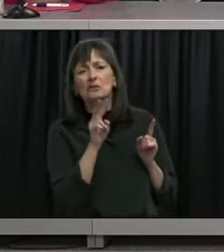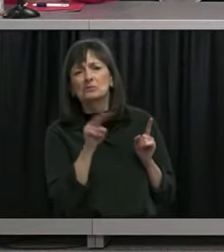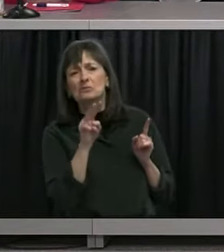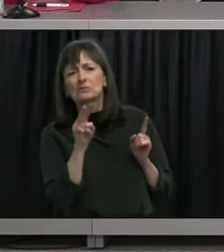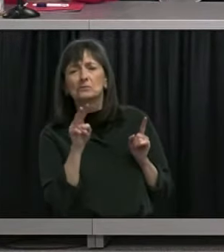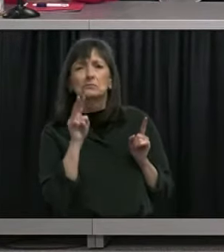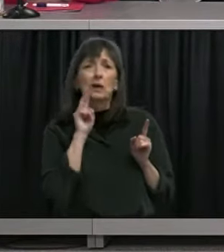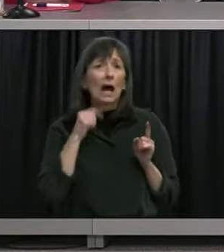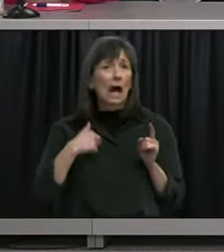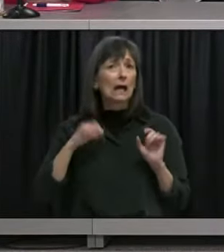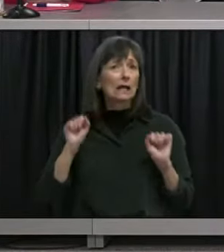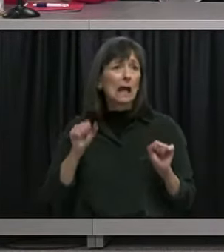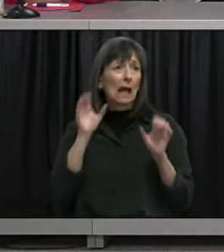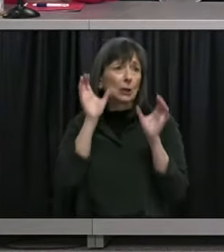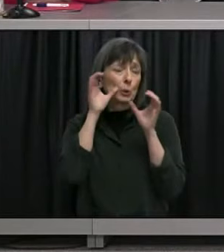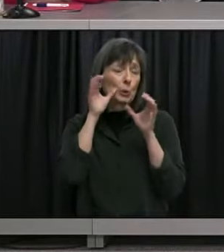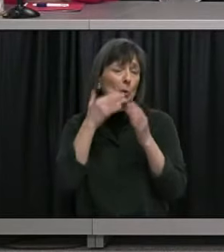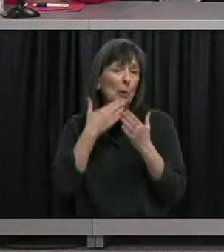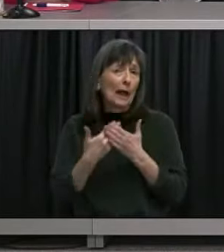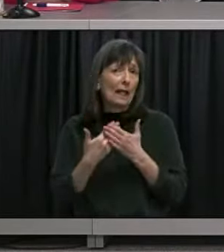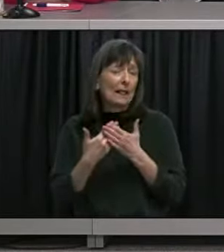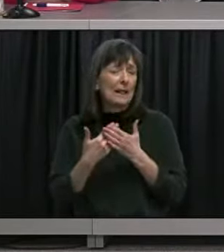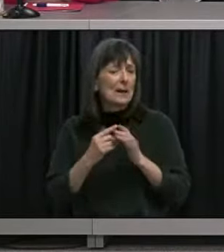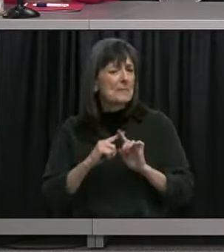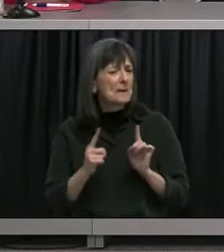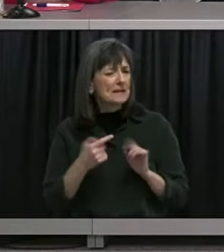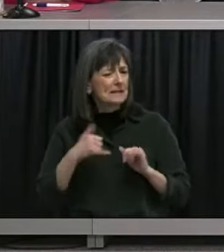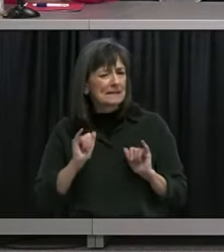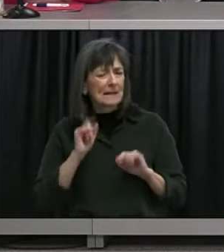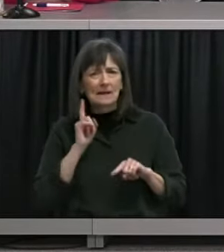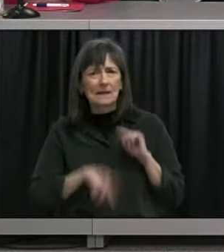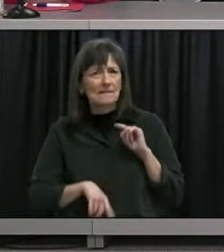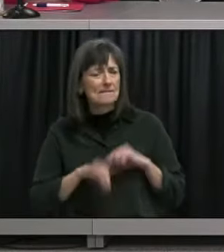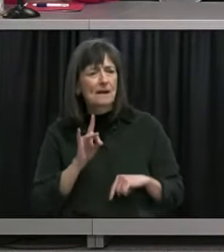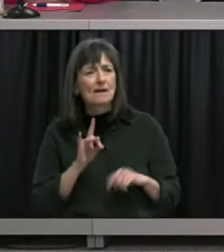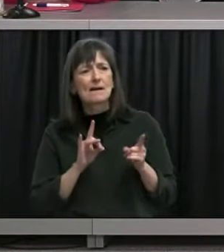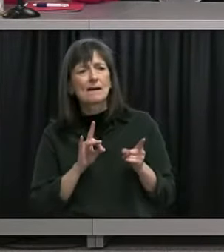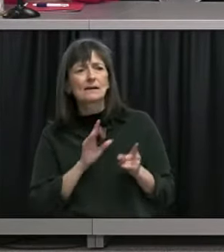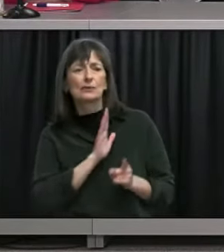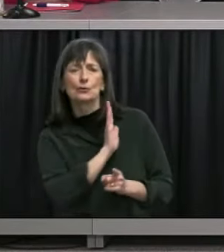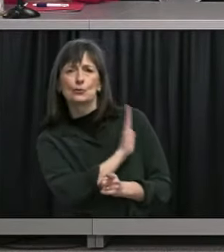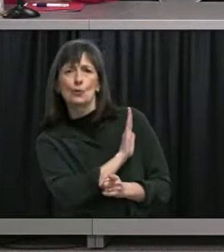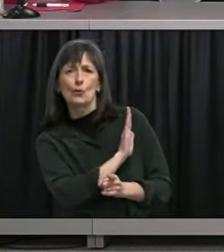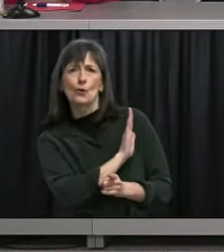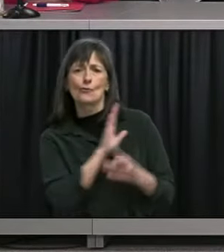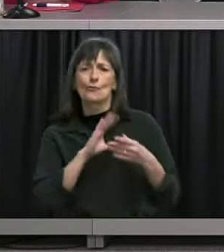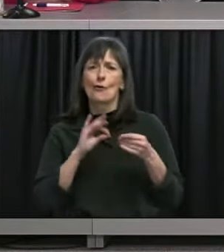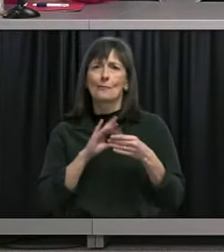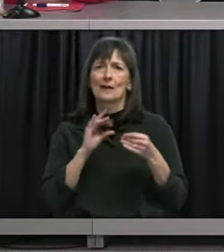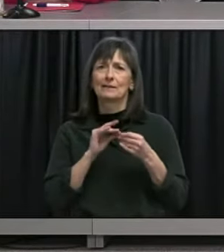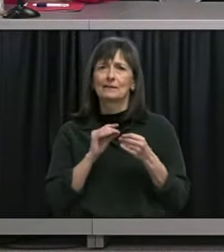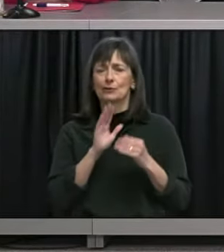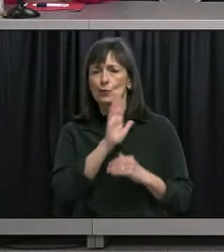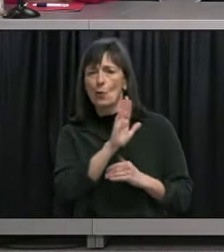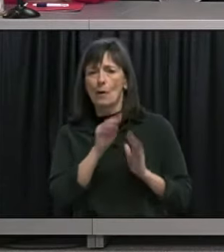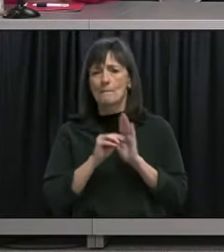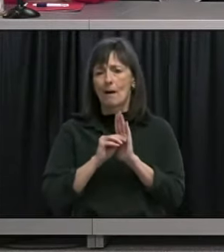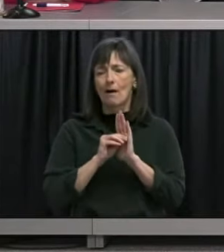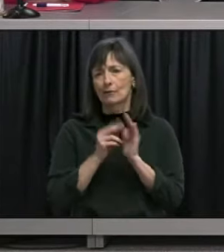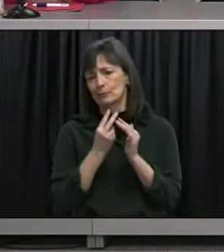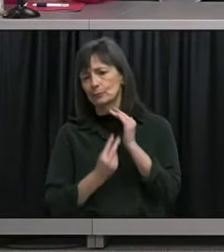Google fairly well I have yet to come up with anything that suggests what you suggested the modeling you had